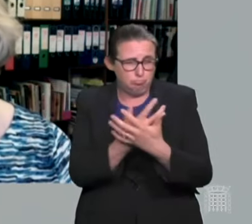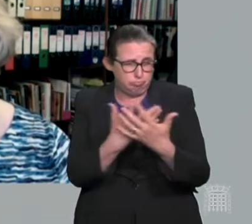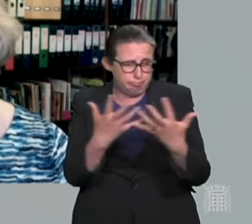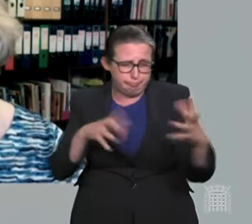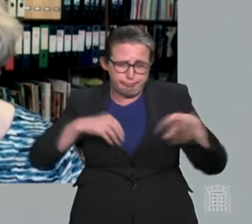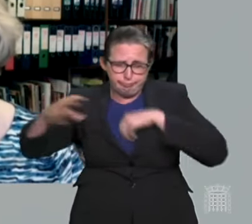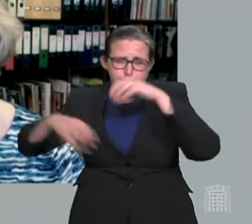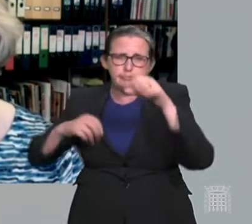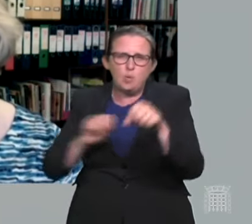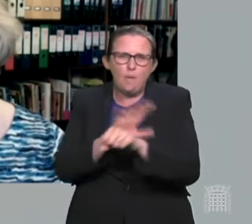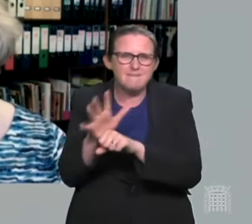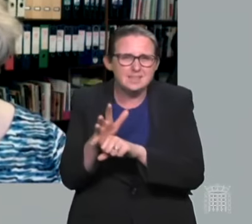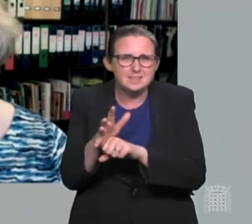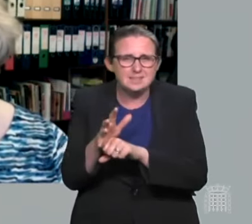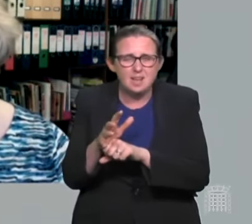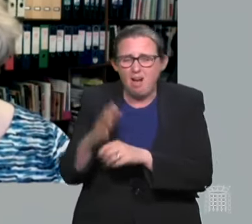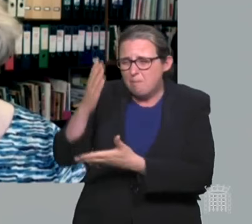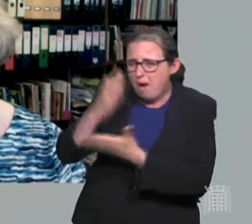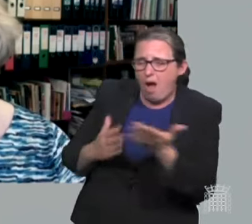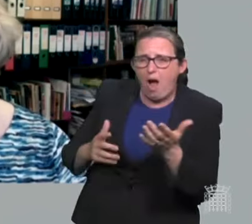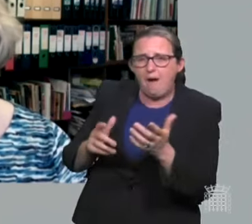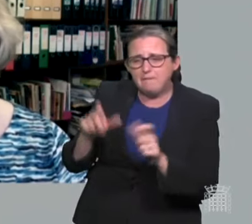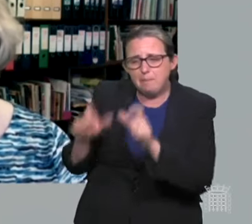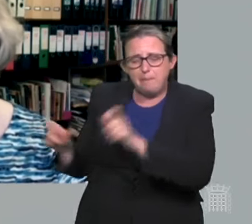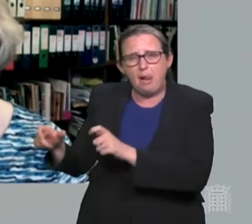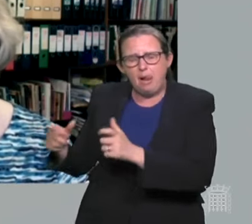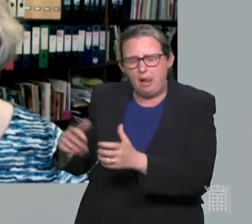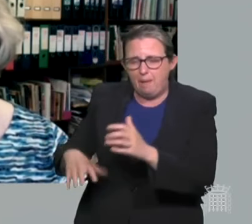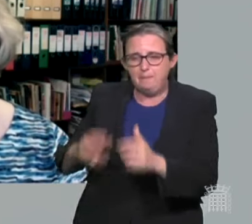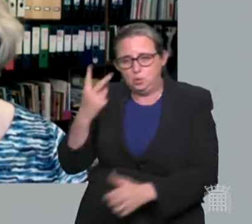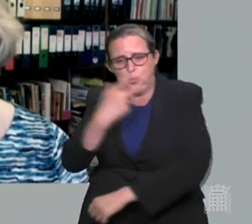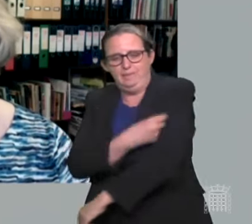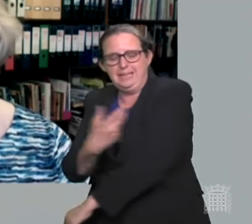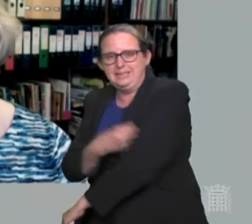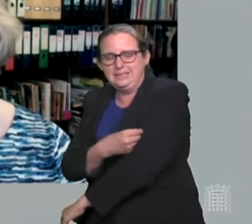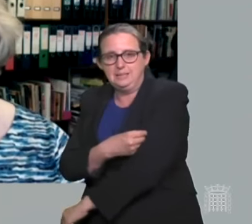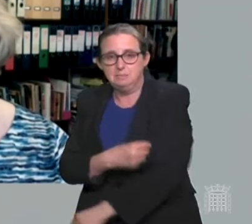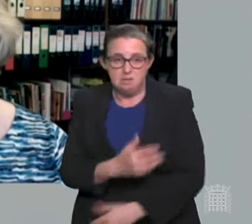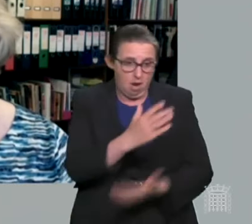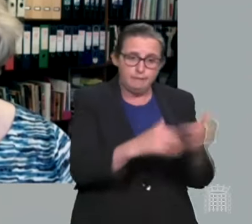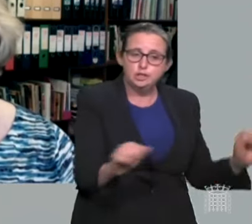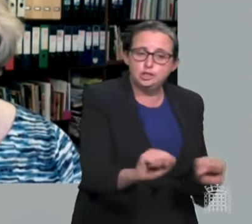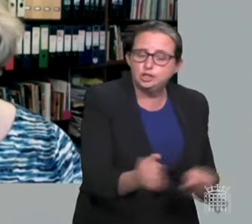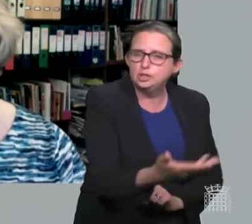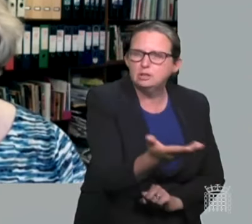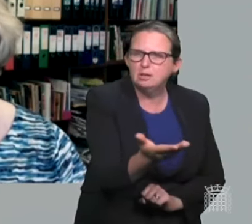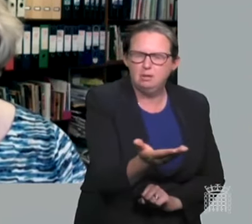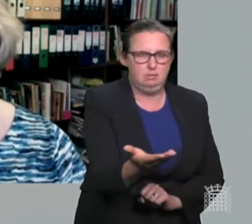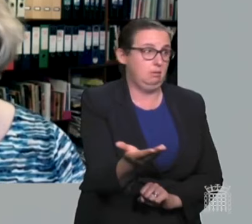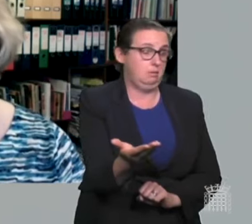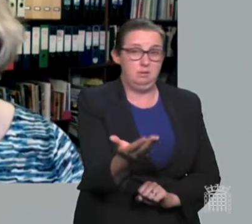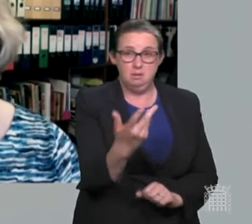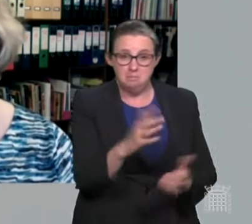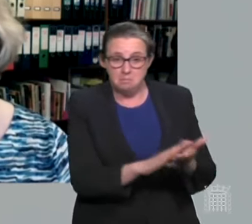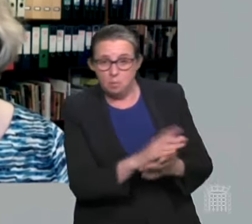the population are fully vaccinated. That means the other half are not and many won't have that opportunity until